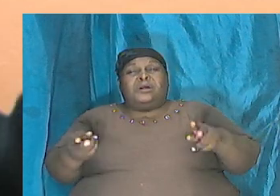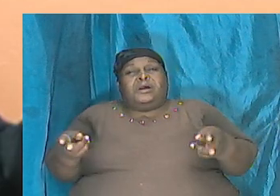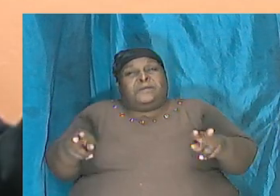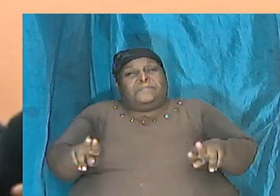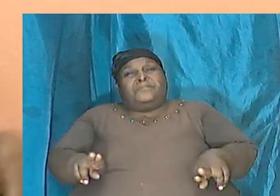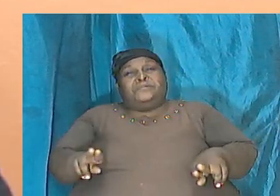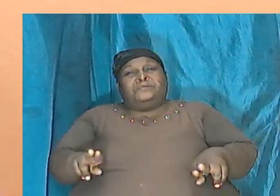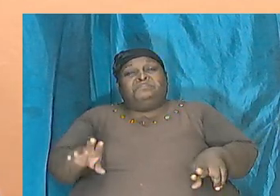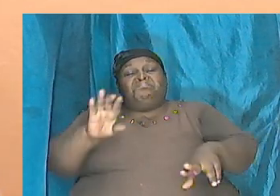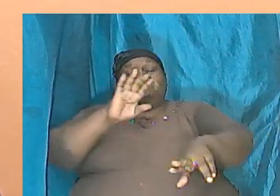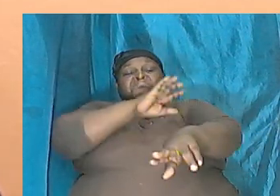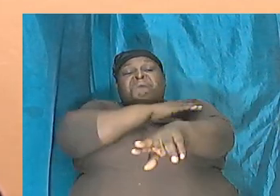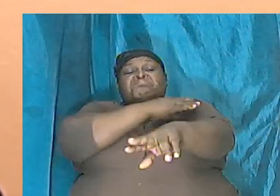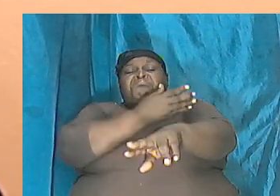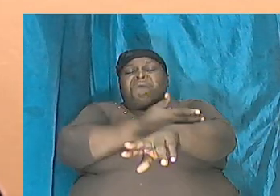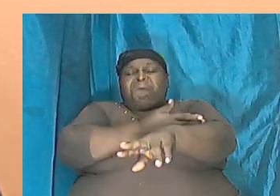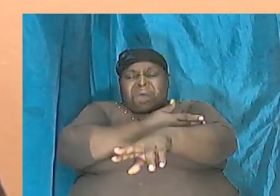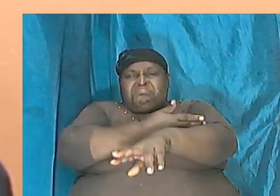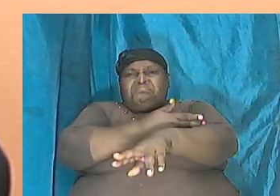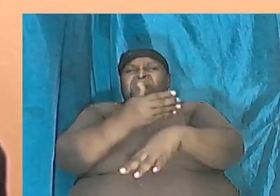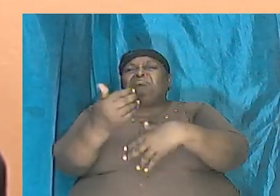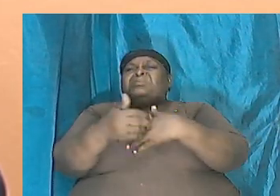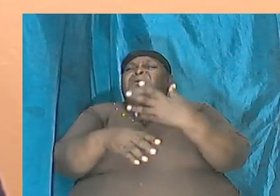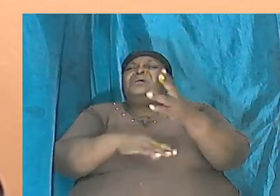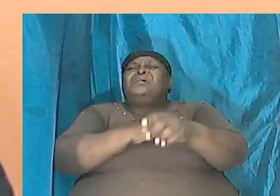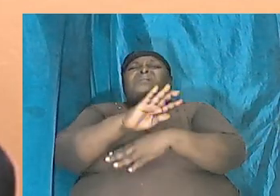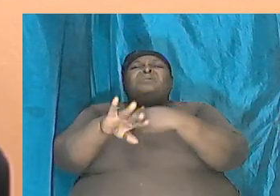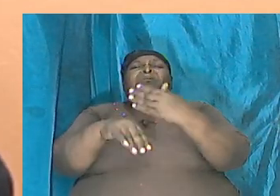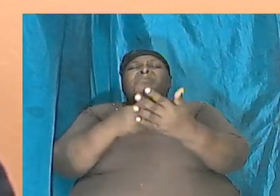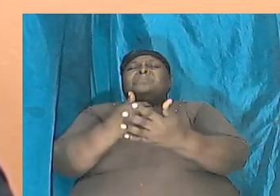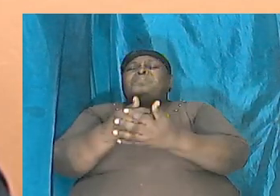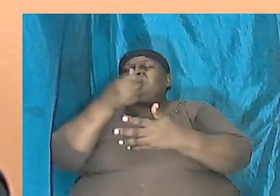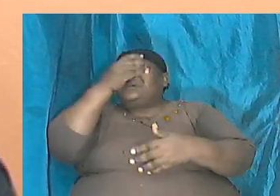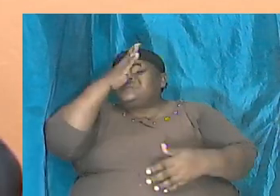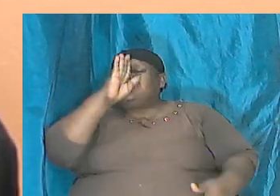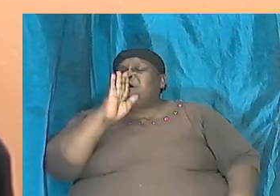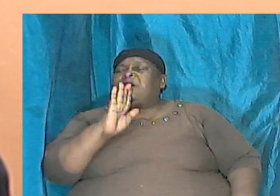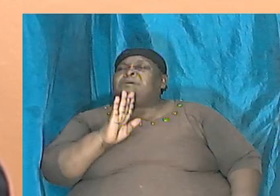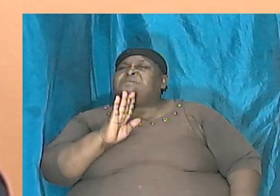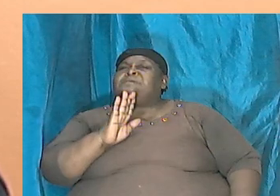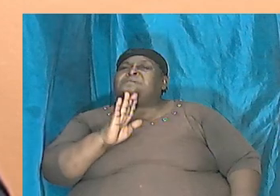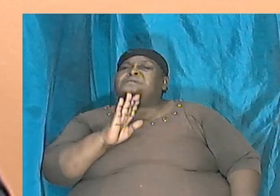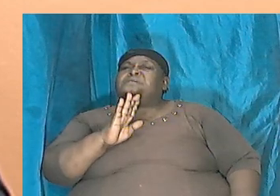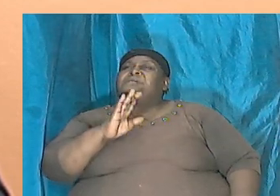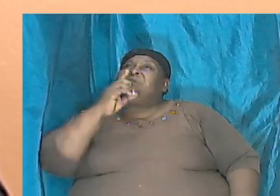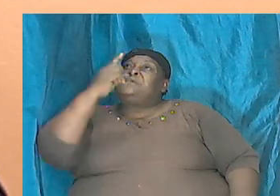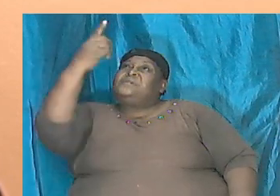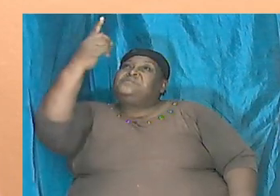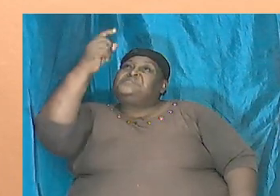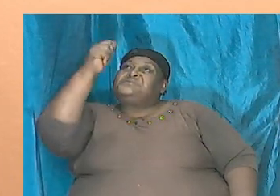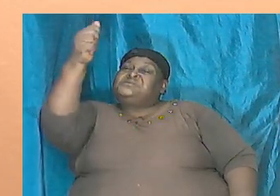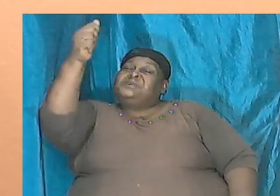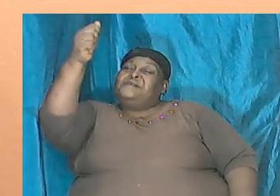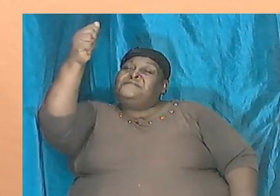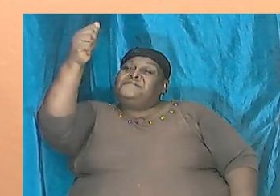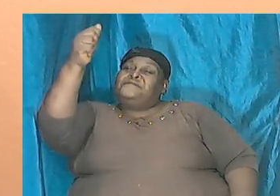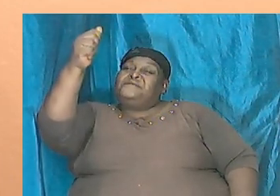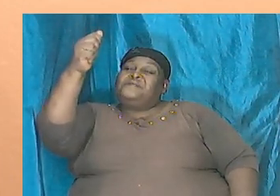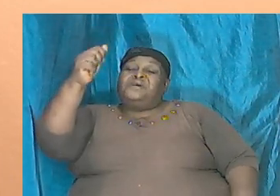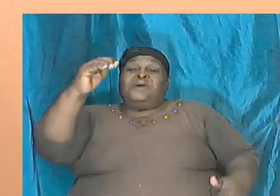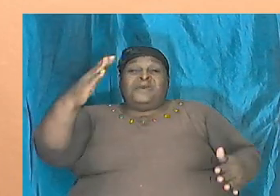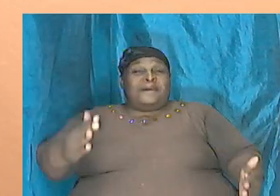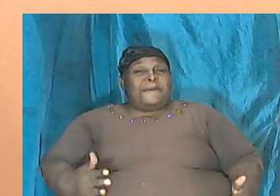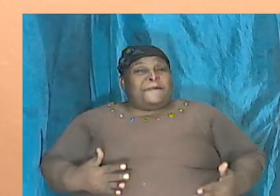all, brothers and sisters, is God Almighty himself. And I'm happy